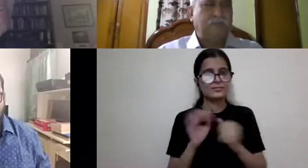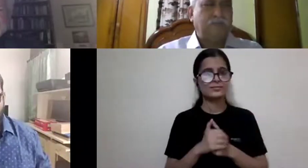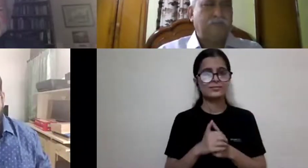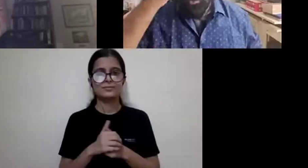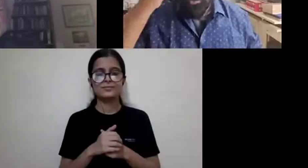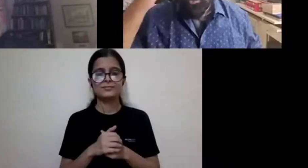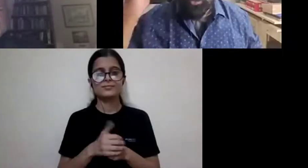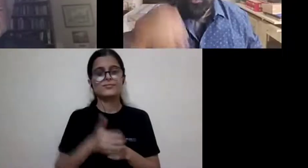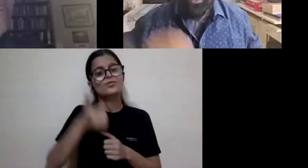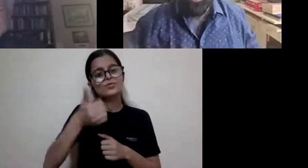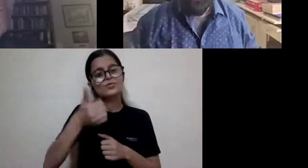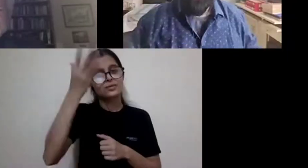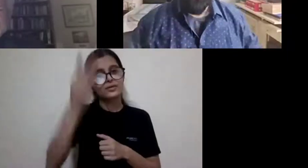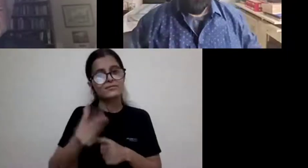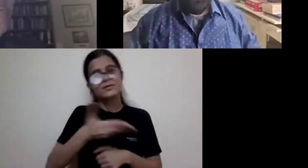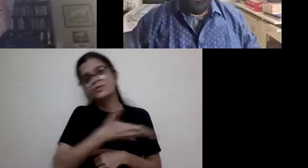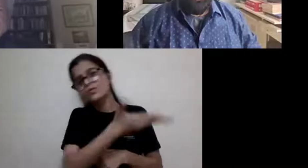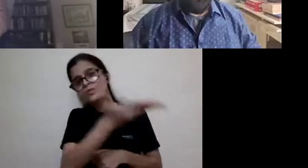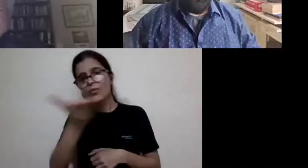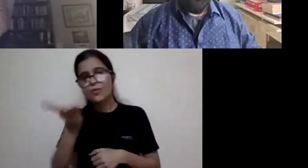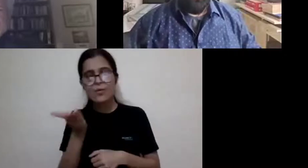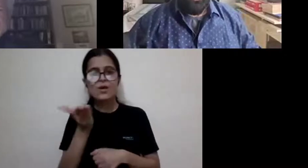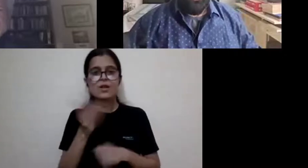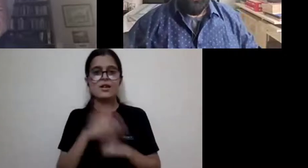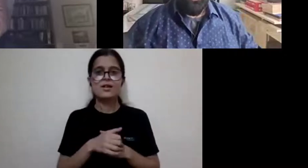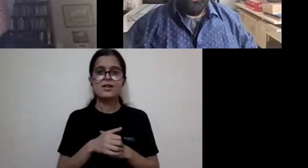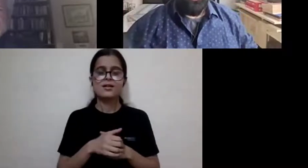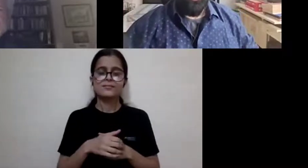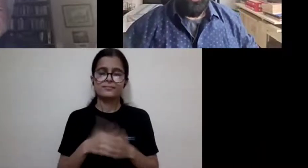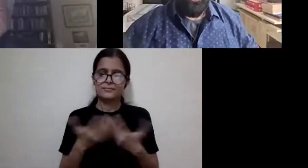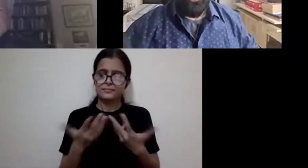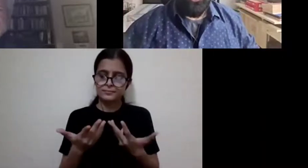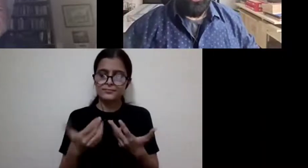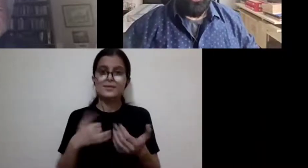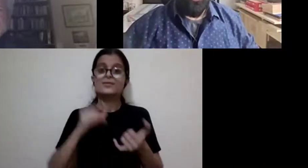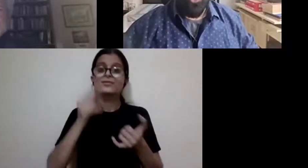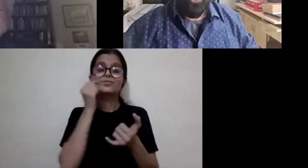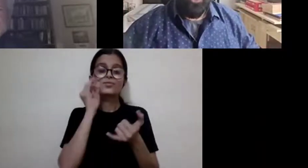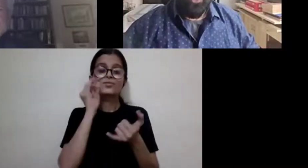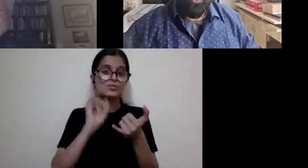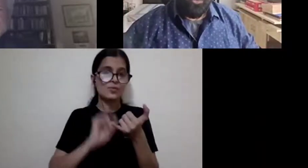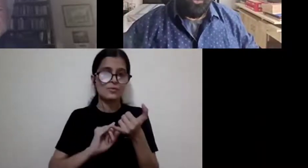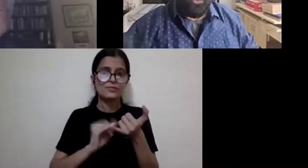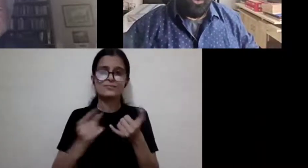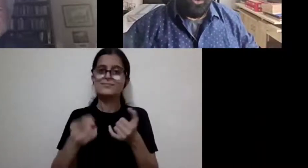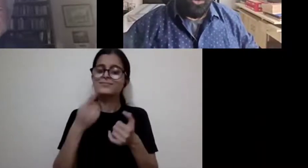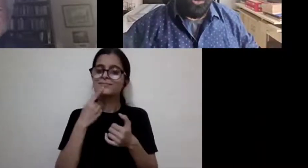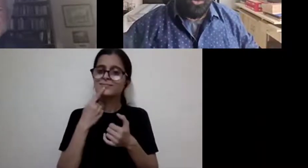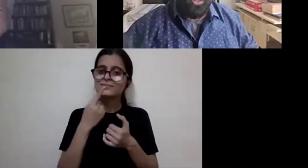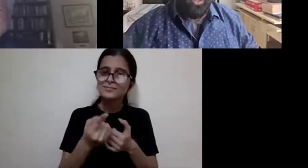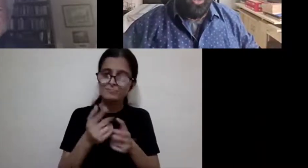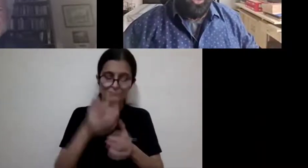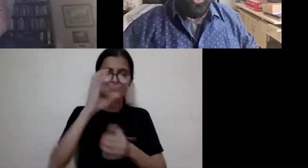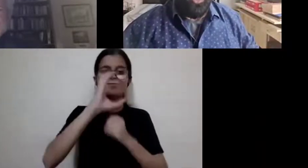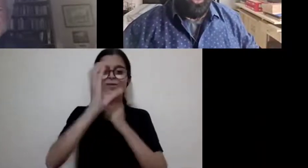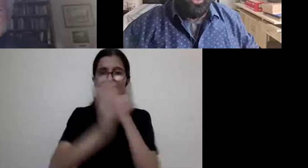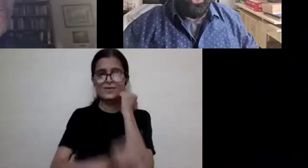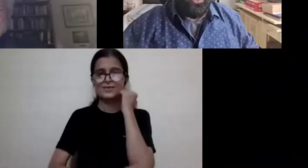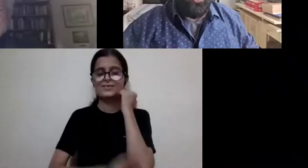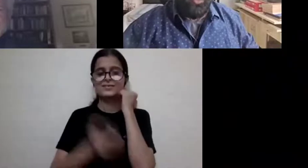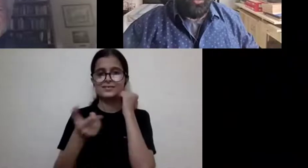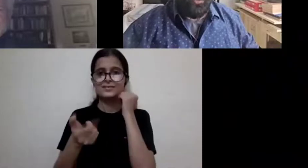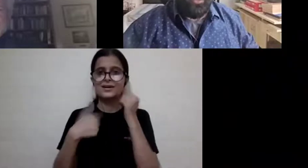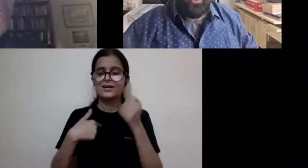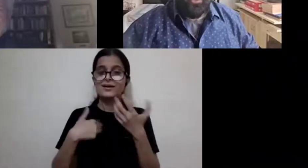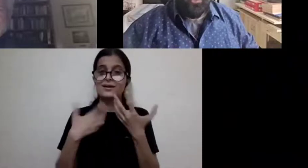Good evening, everyone. And even as Samesh spoke in terms of a conclusion, I would like